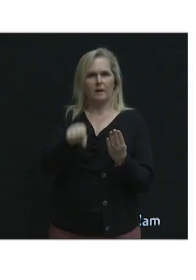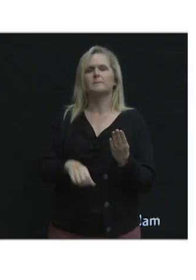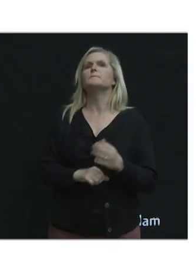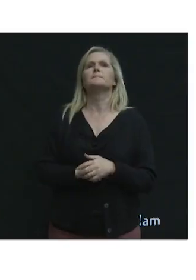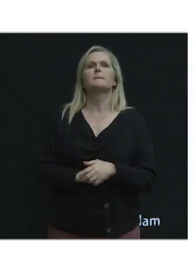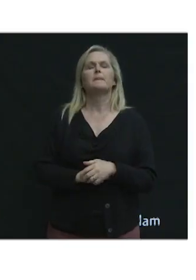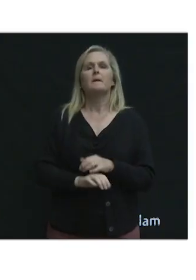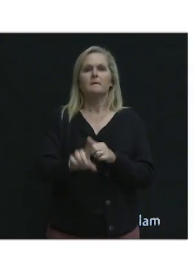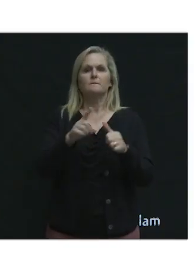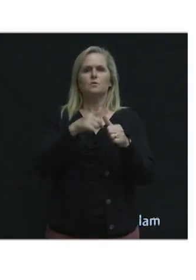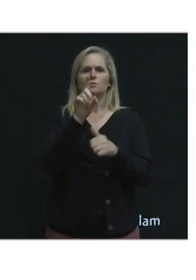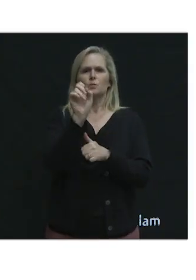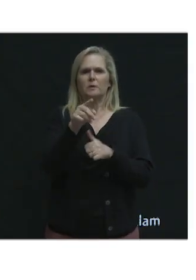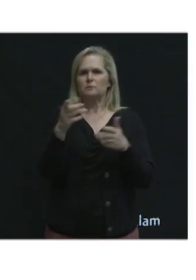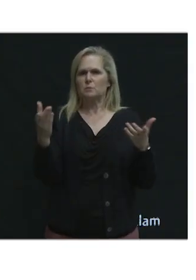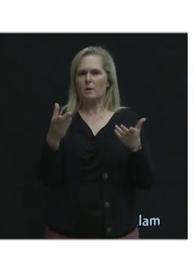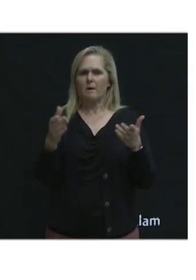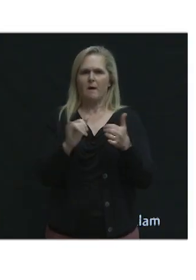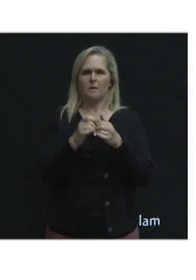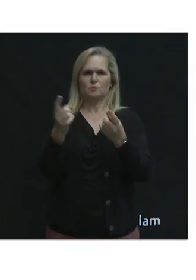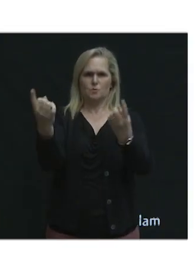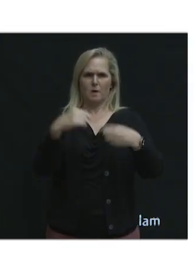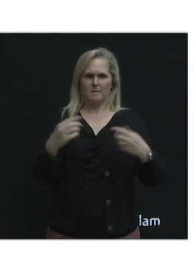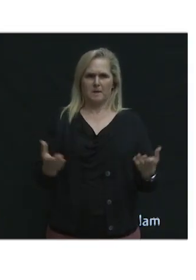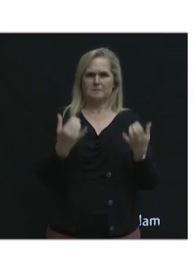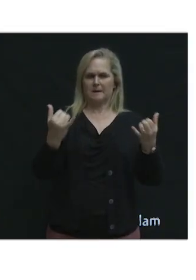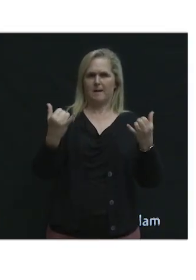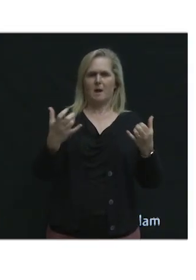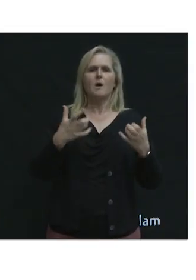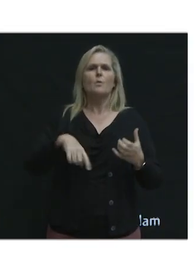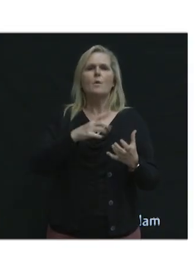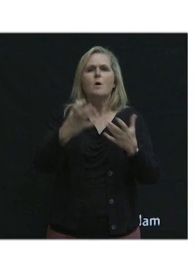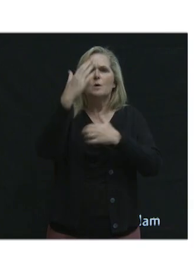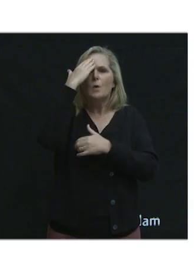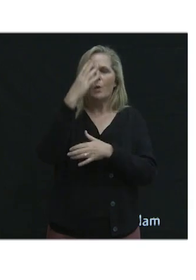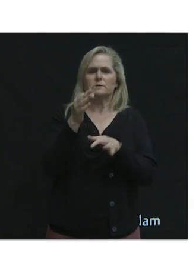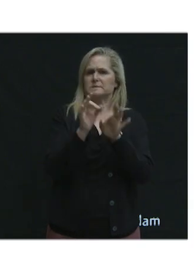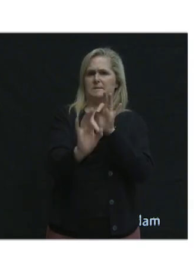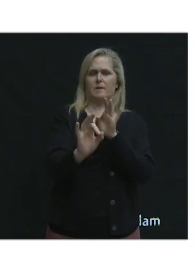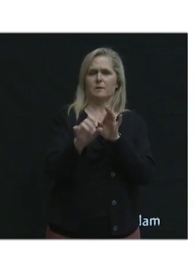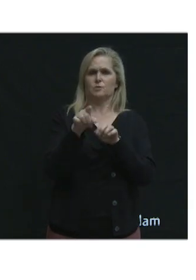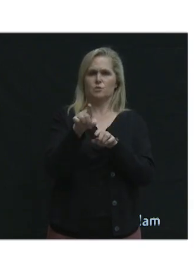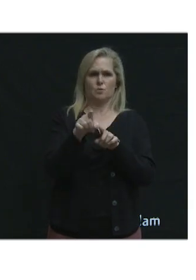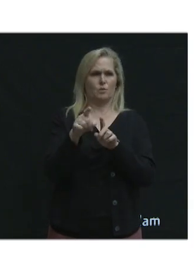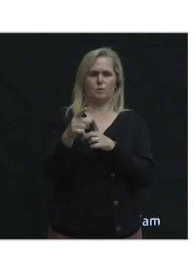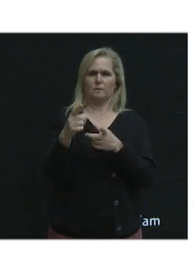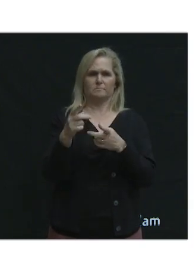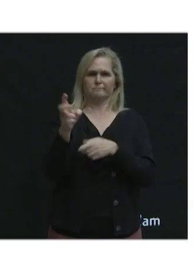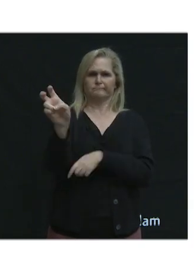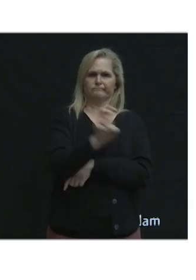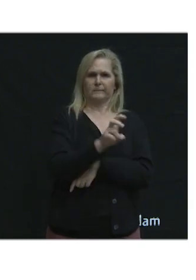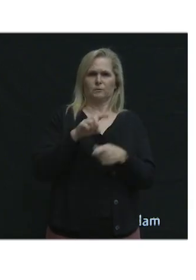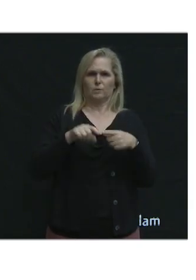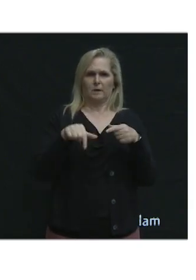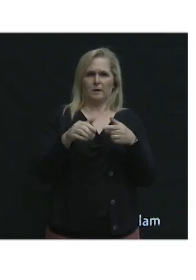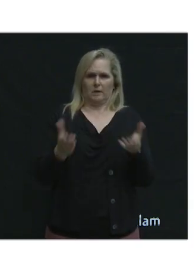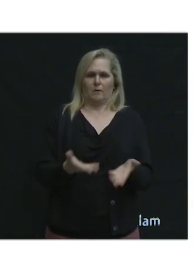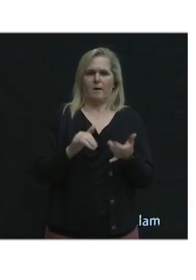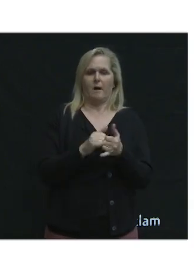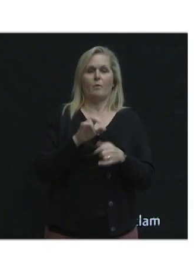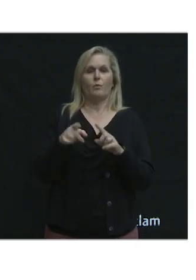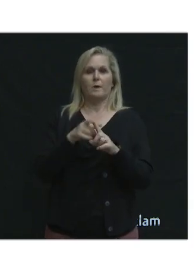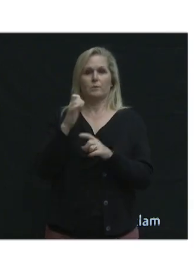So the first question is, how did you get here today? We just want to know simply, how did you get here? You're going to see, once you log in,